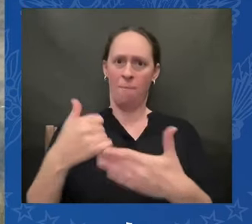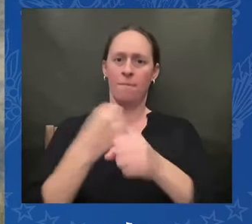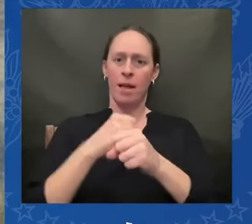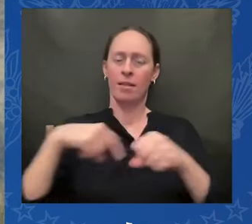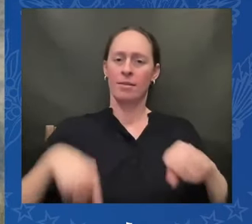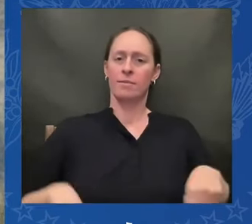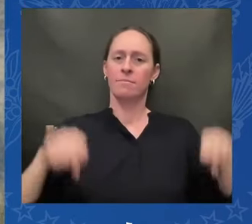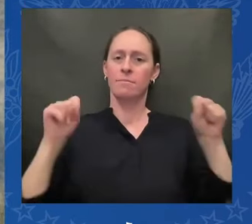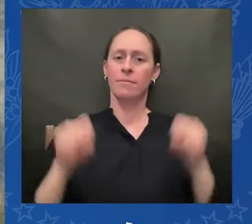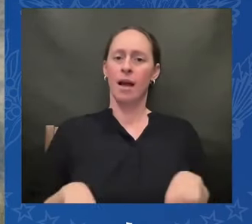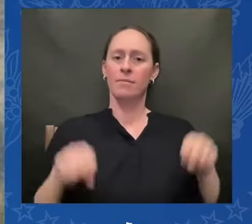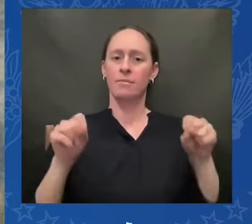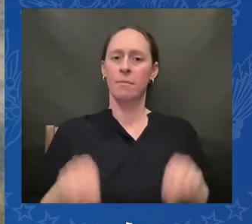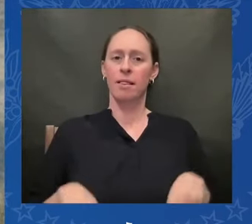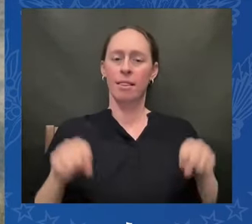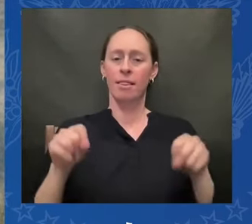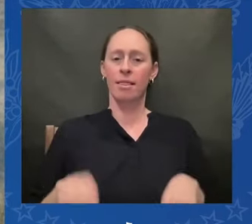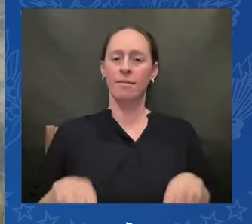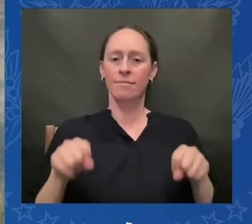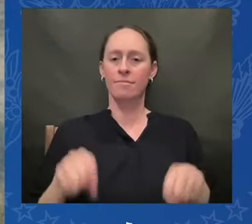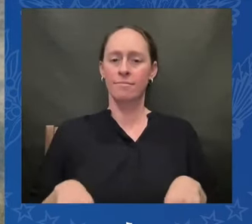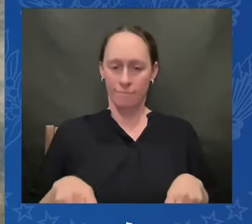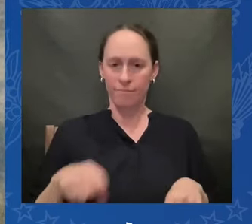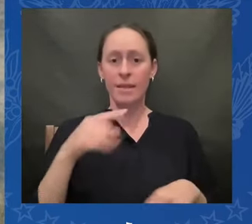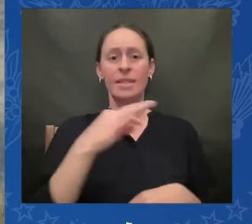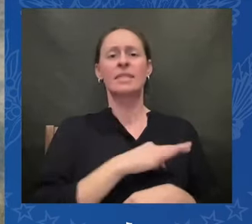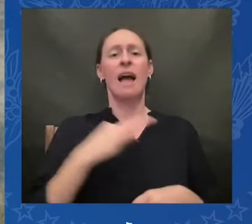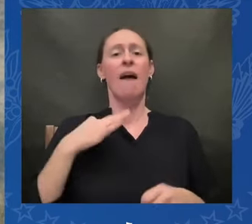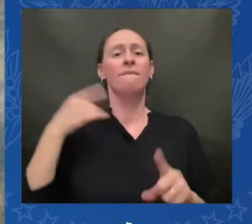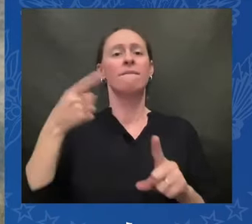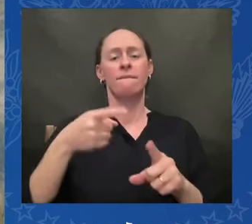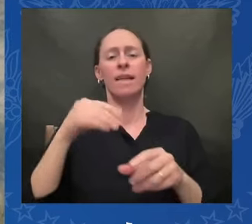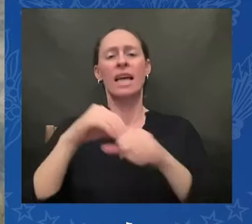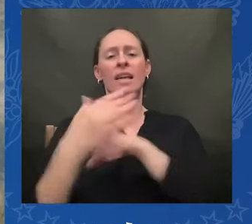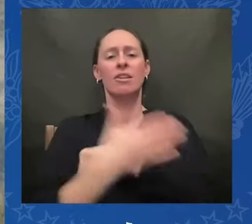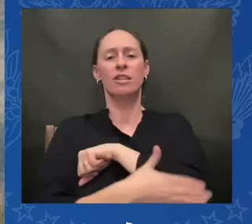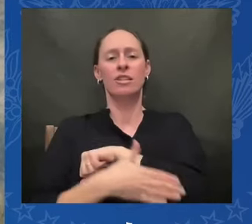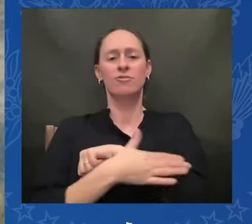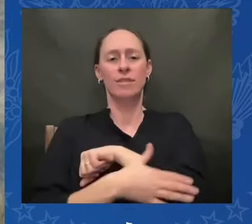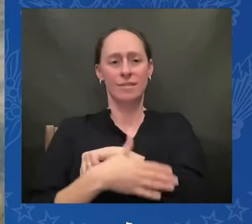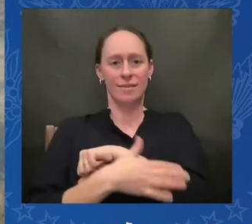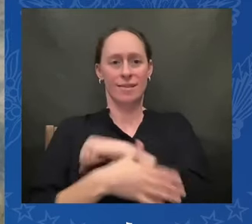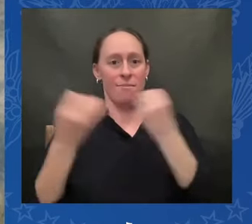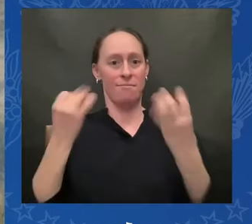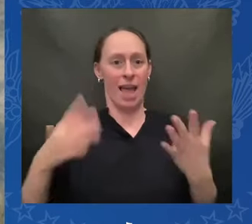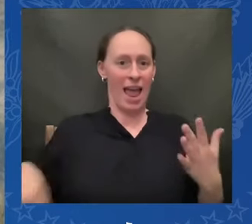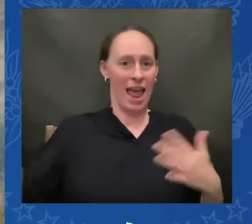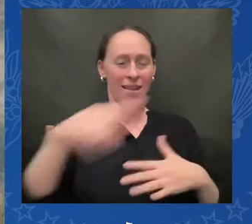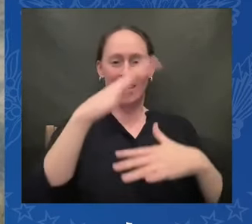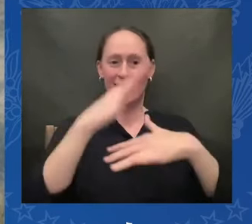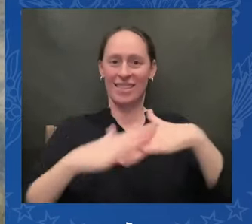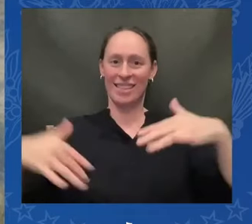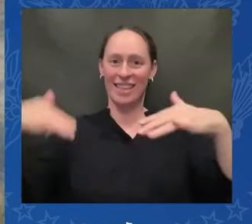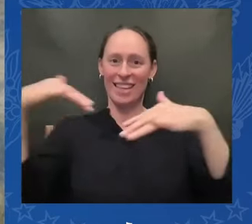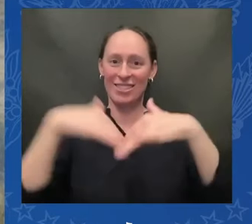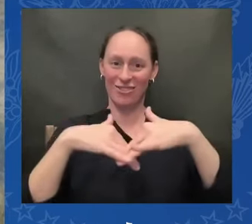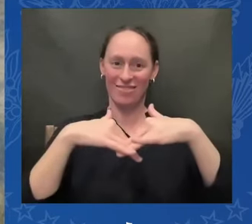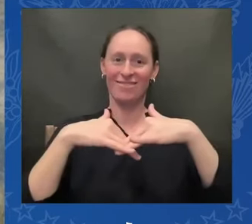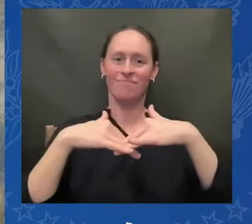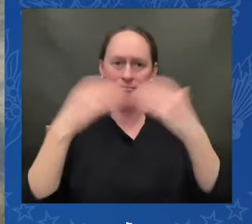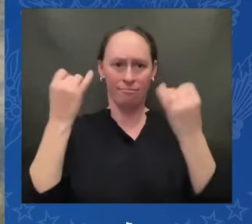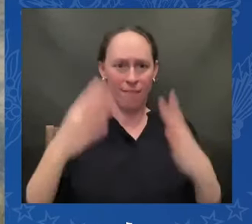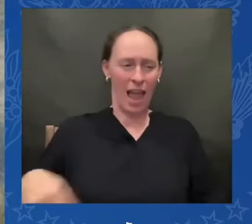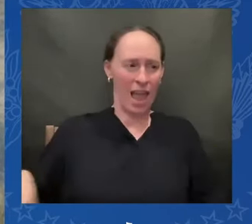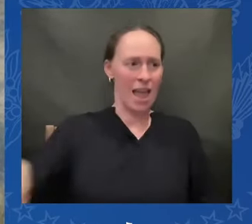many of them indigenous and here today who worked through their own trauma to support this